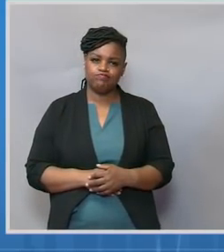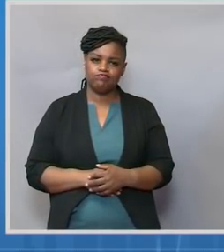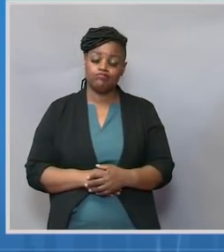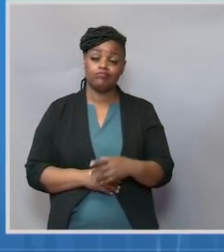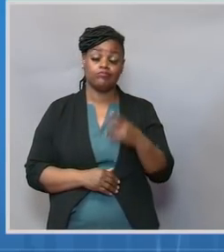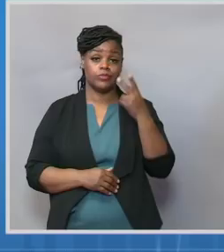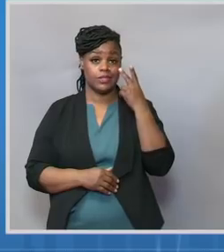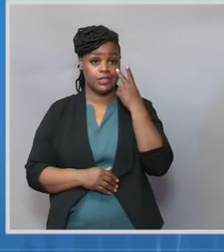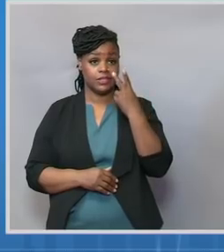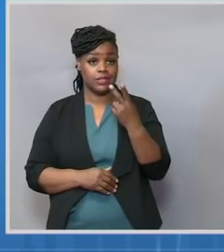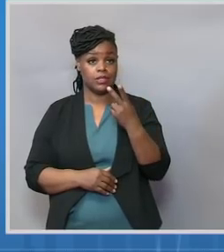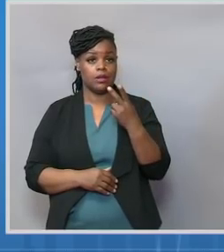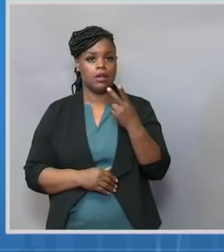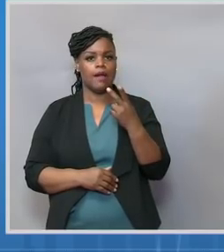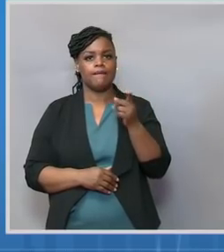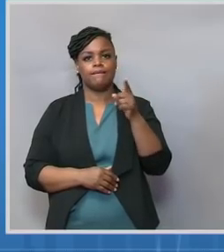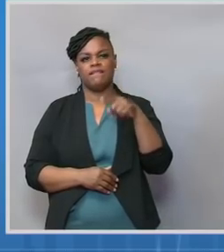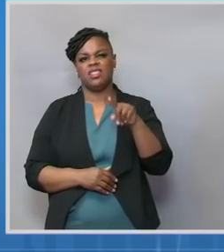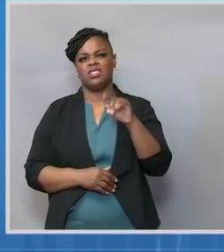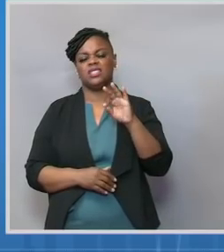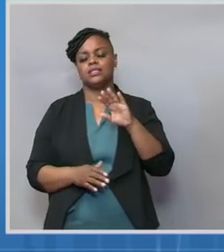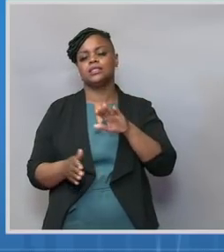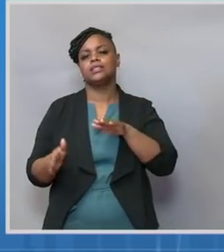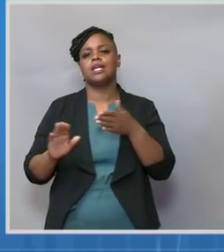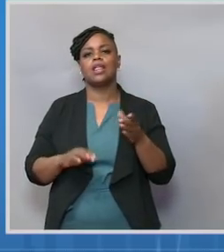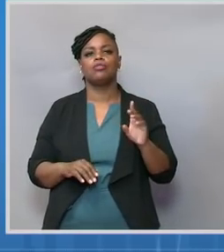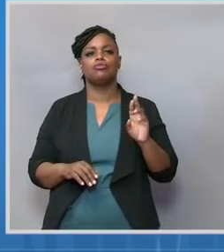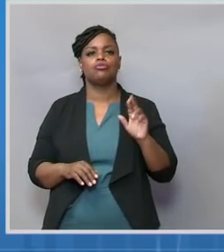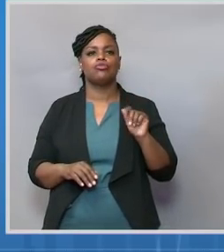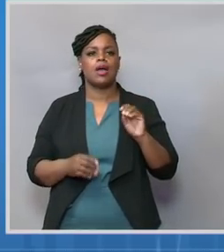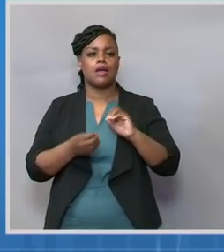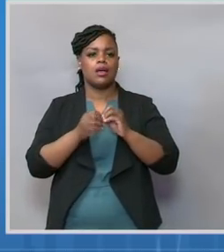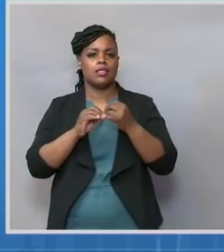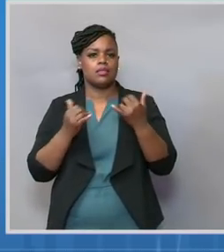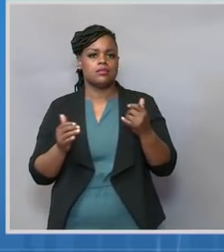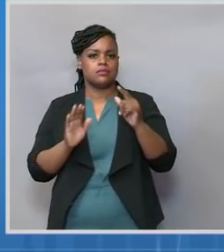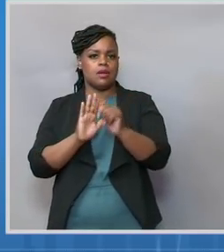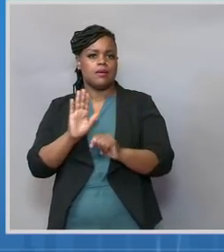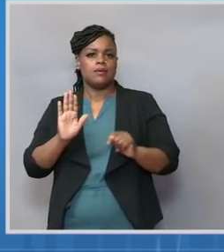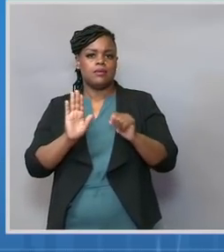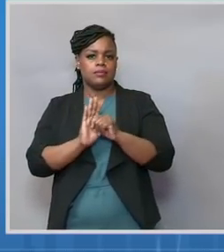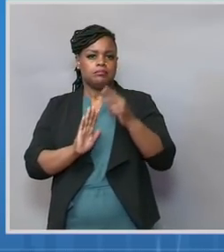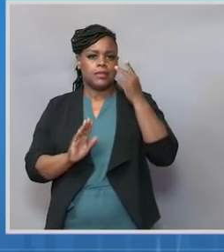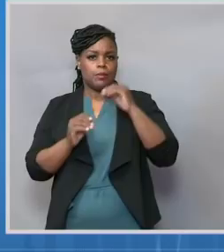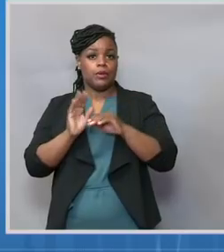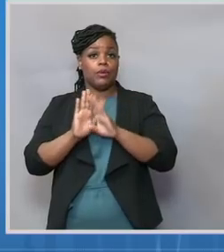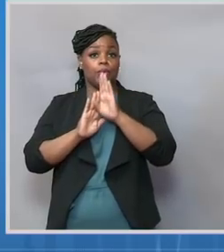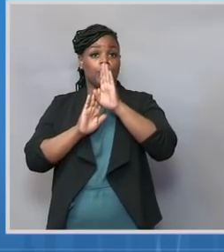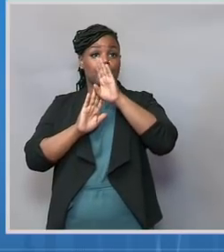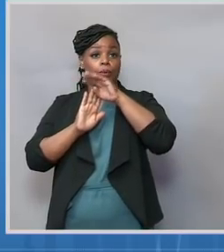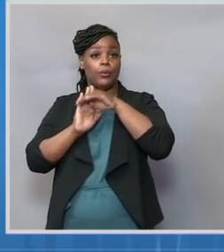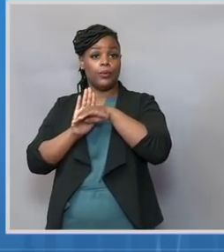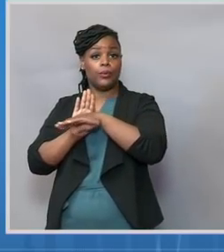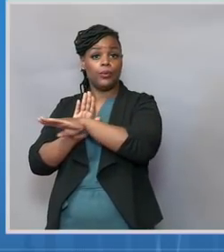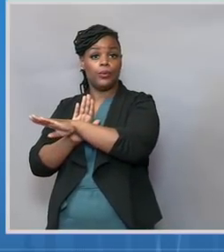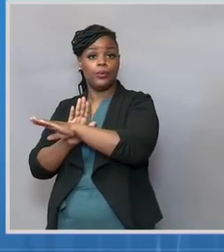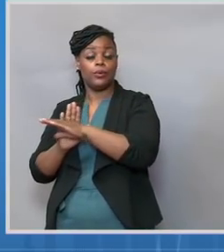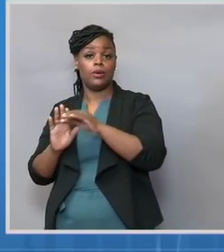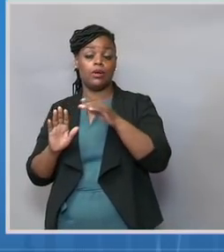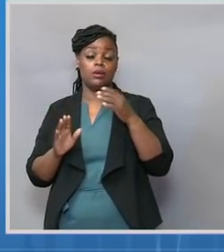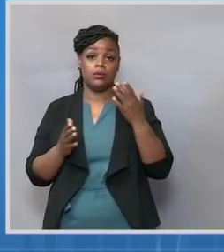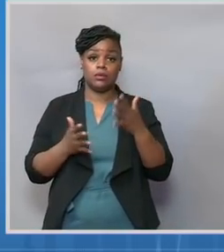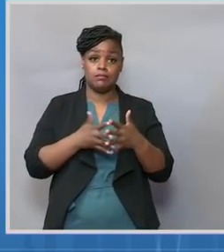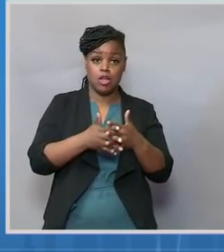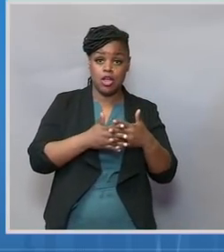fatality rate over time in the United States and throughout the world, noting here that the case fatality